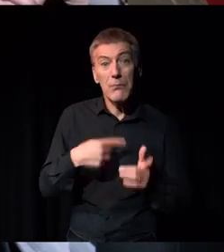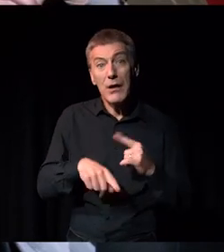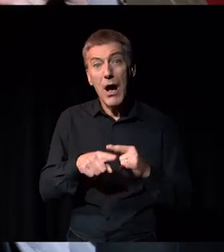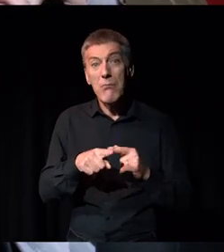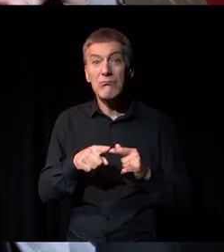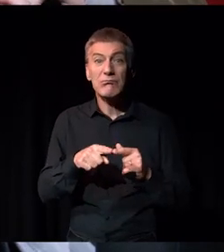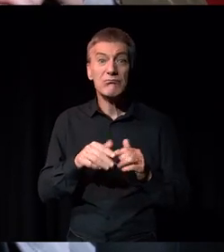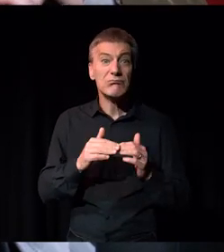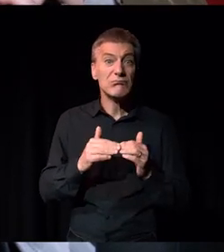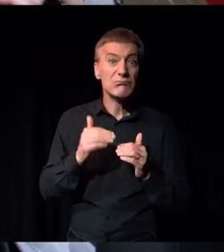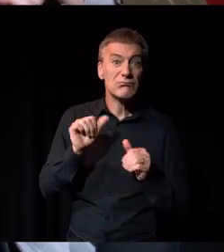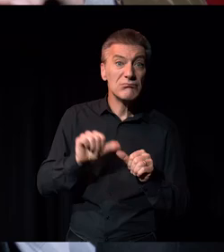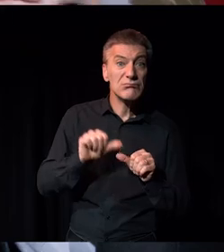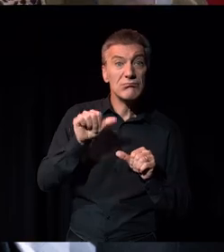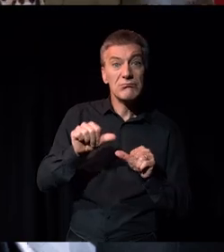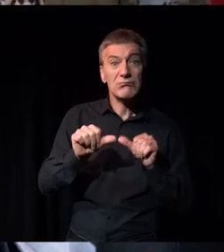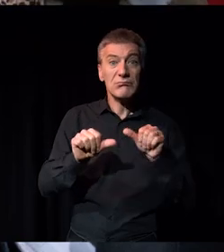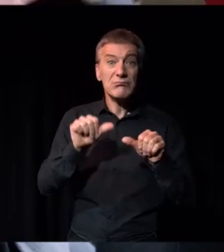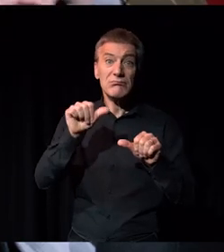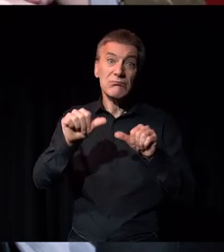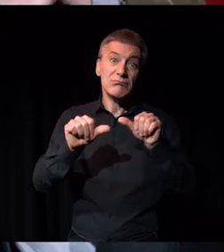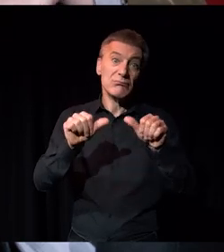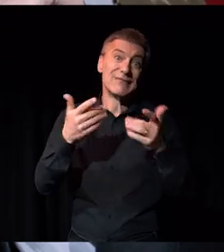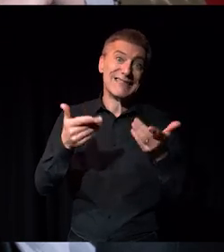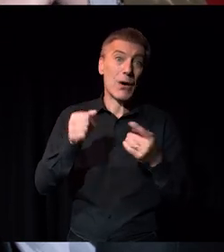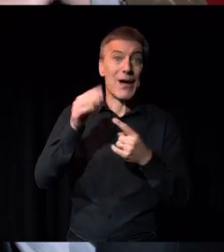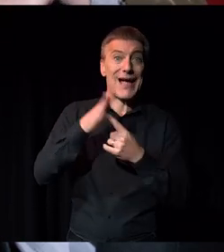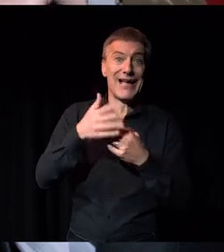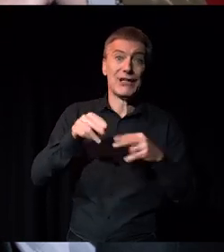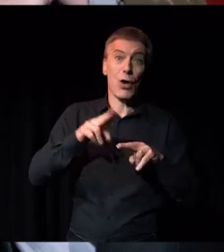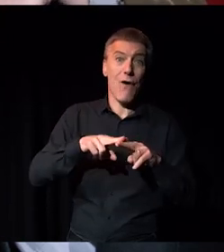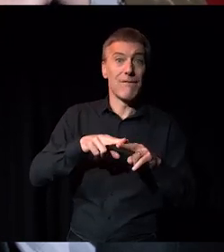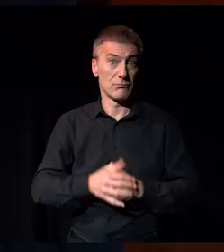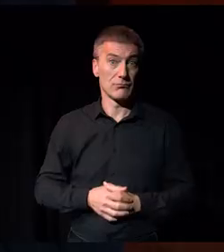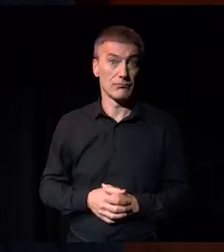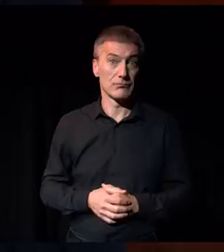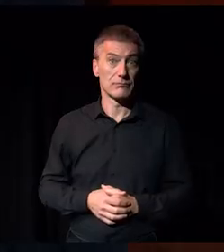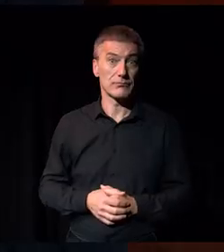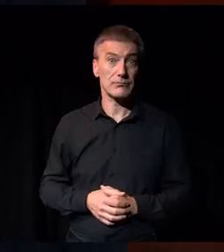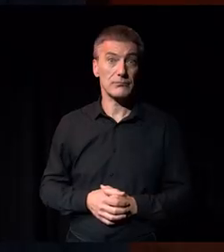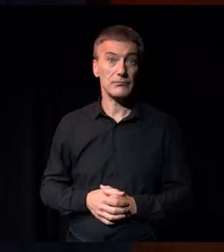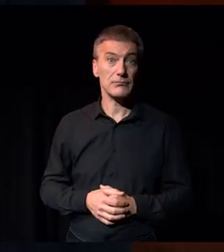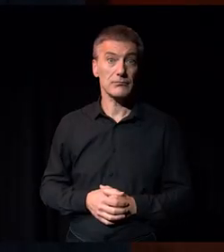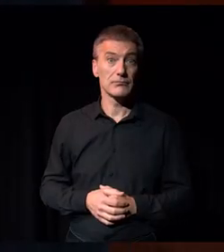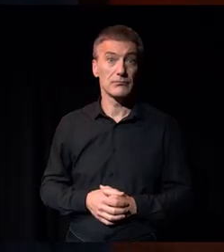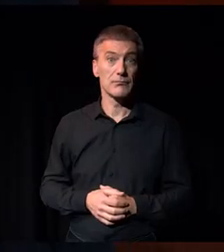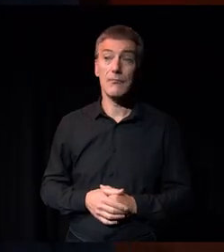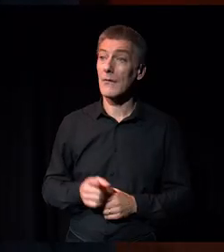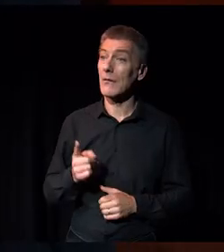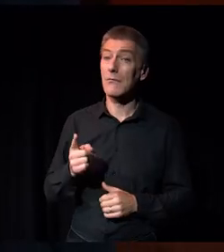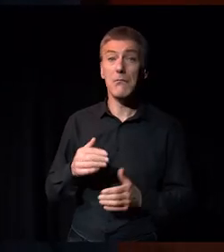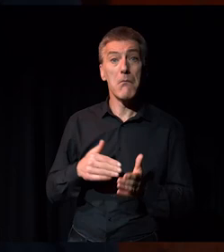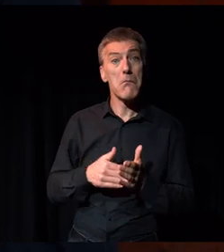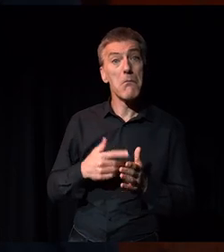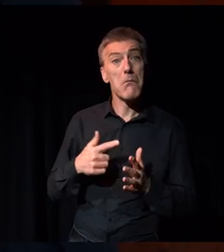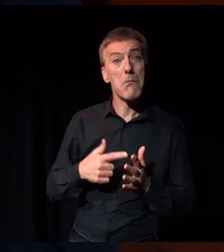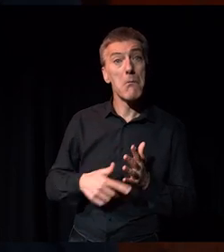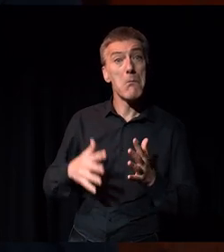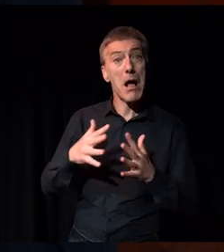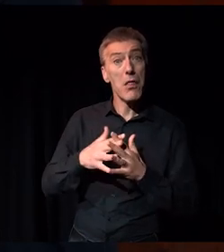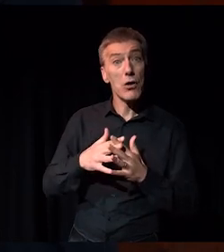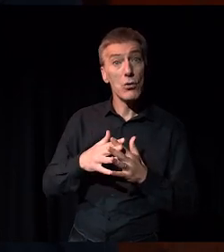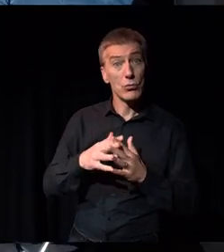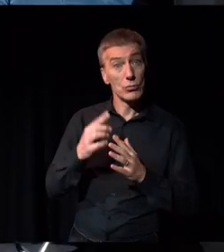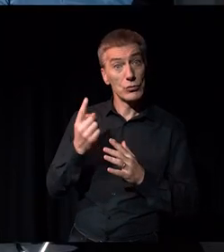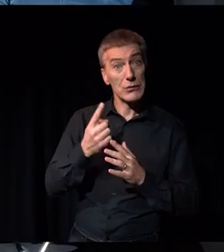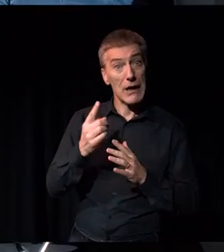to, you know, head of education and learning at an arts organisation. Right. And Matthew, does that strike a chord with your